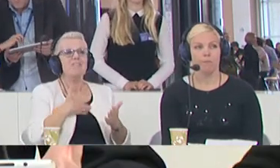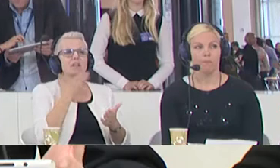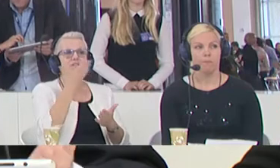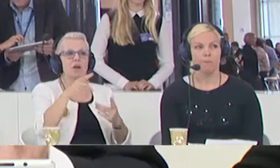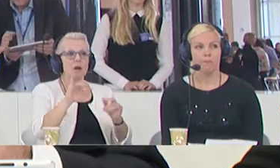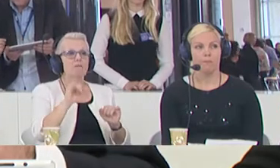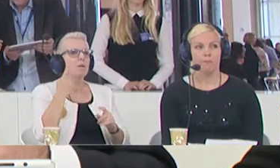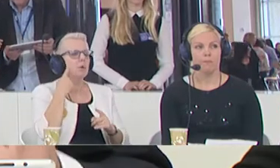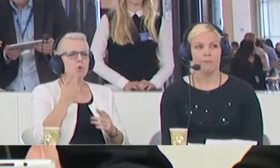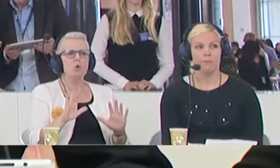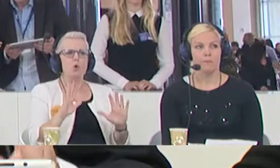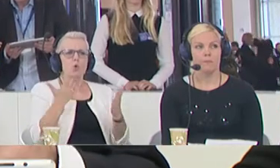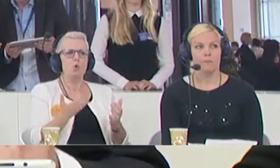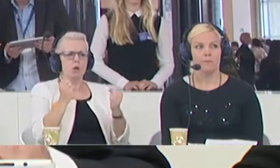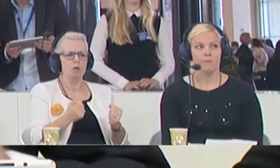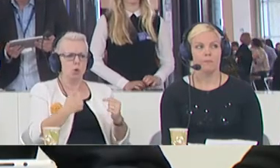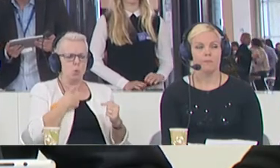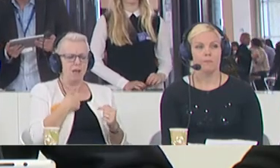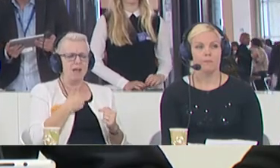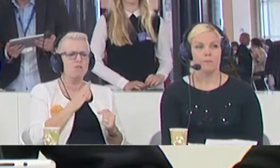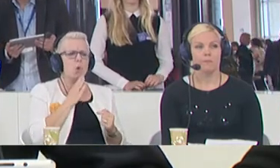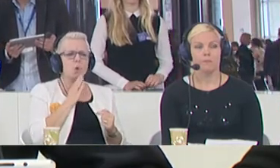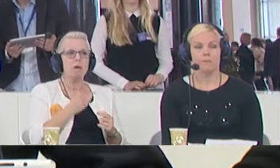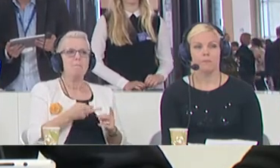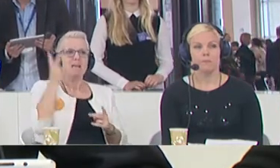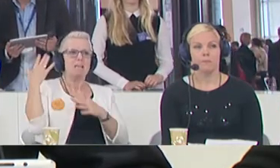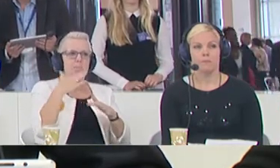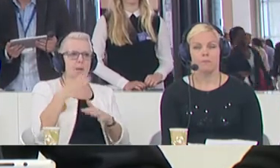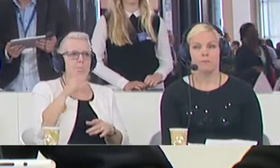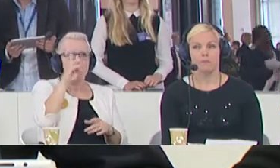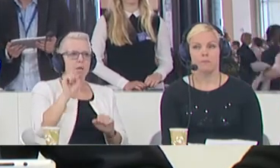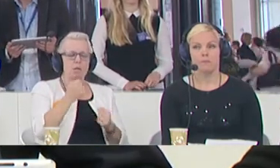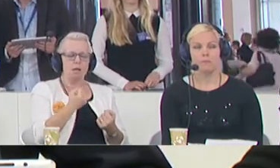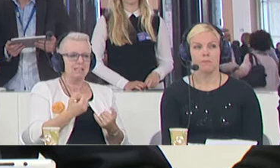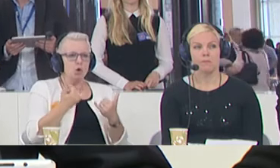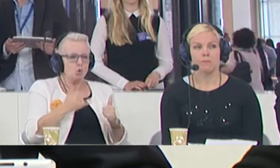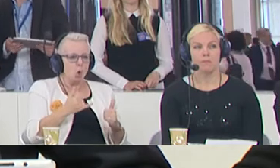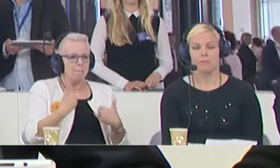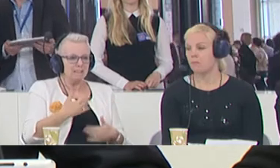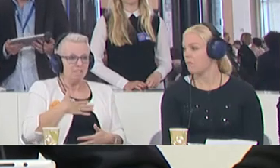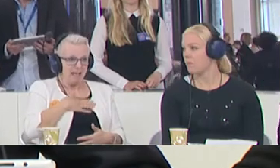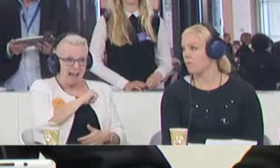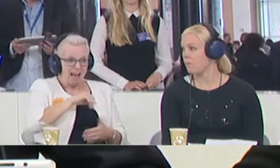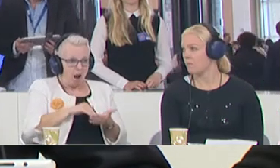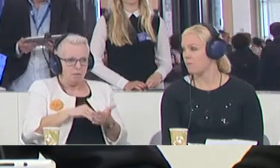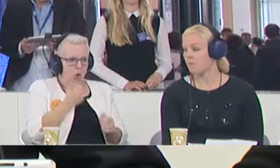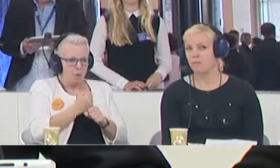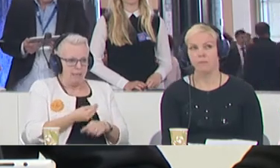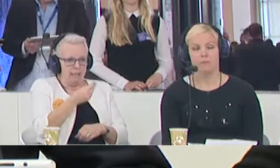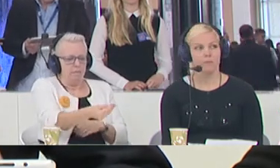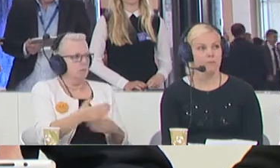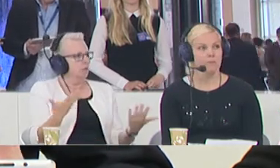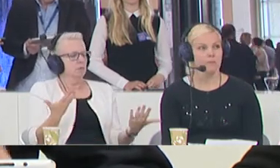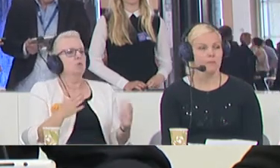we hear a lot is, how can we afford more migrants when we can't even employ the young in our country as well? First of all, Scott Keller,